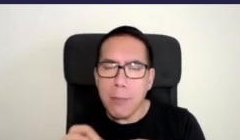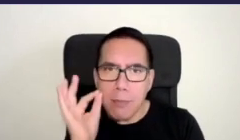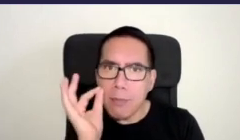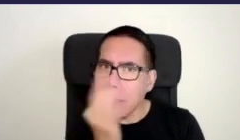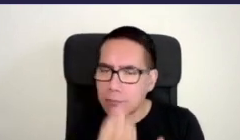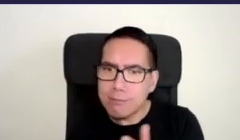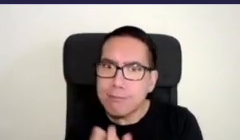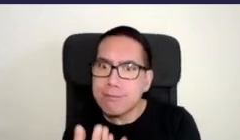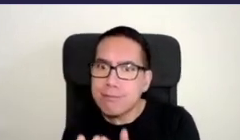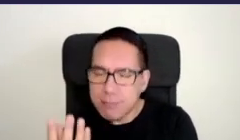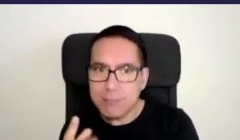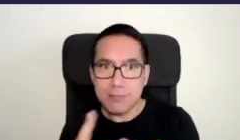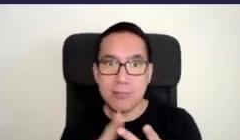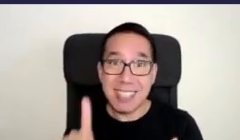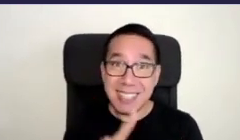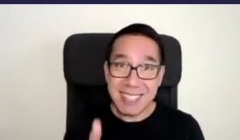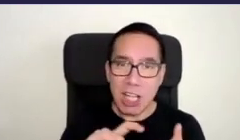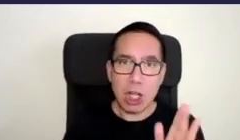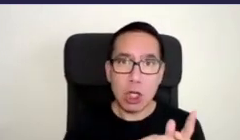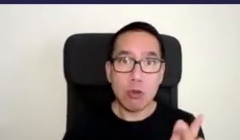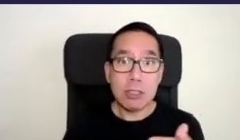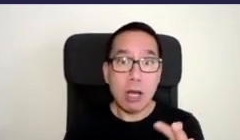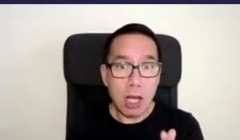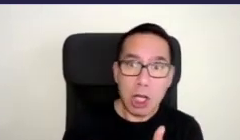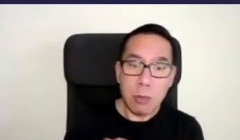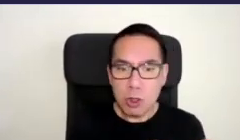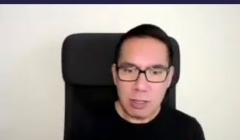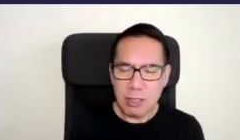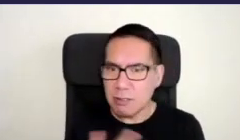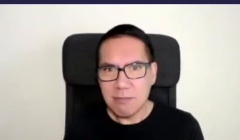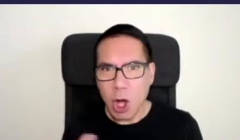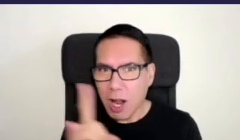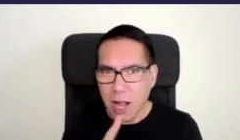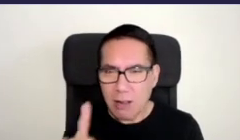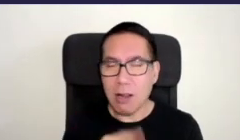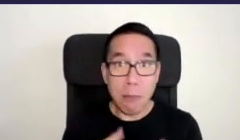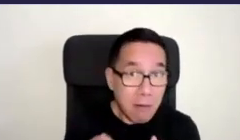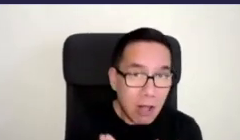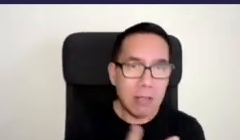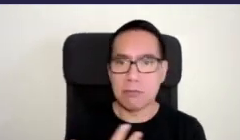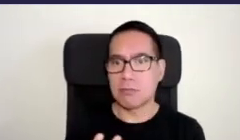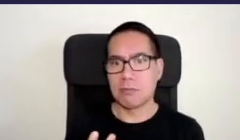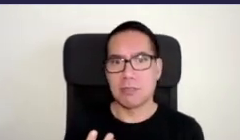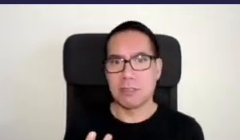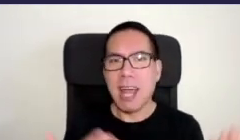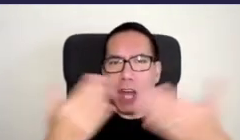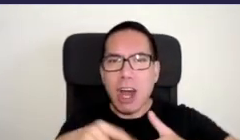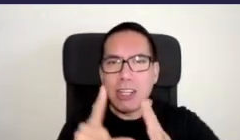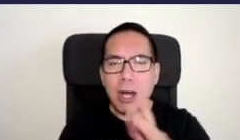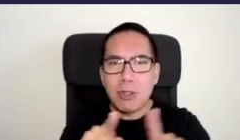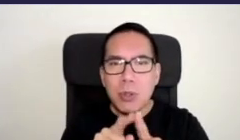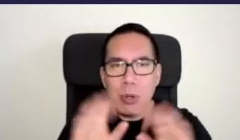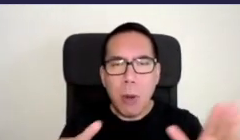our critter communities we're looking at butterflies and our nighttime pollinators